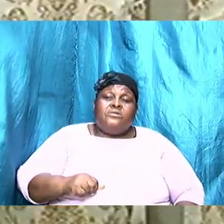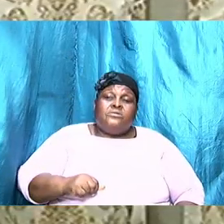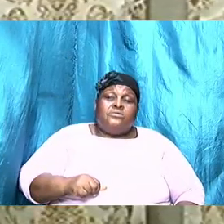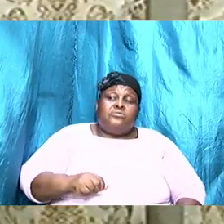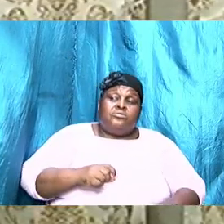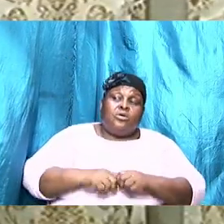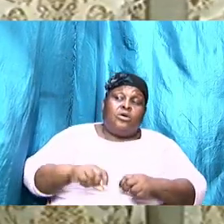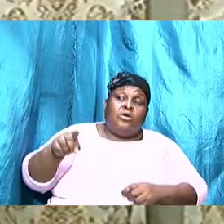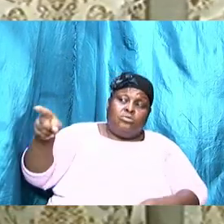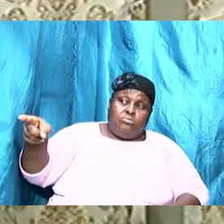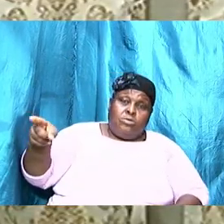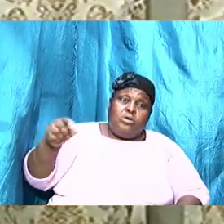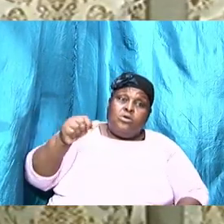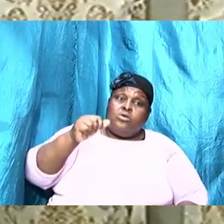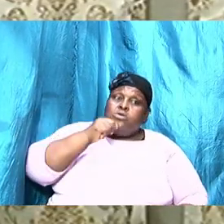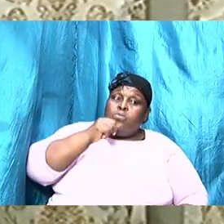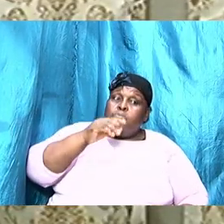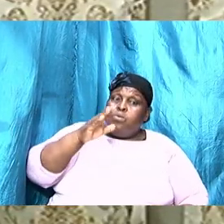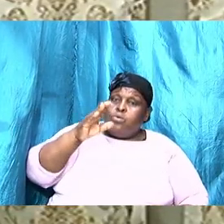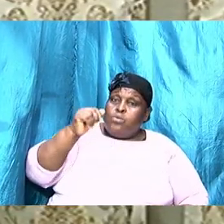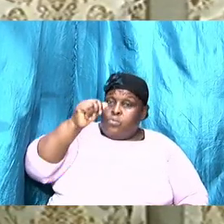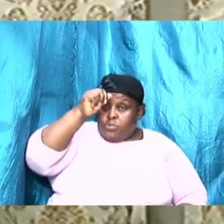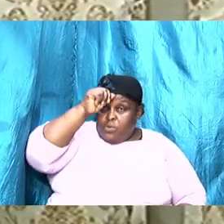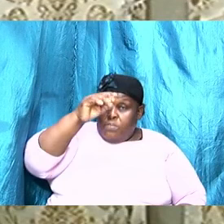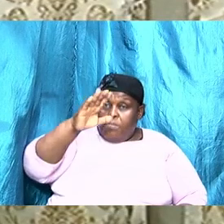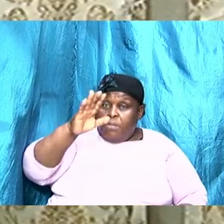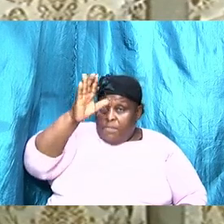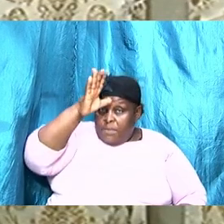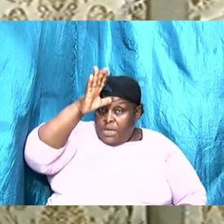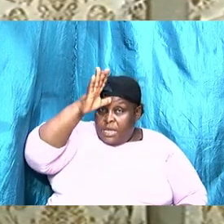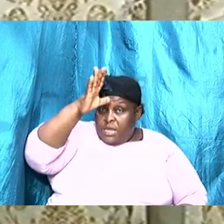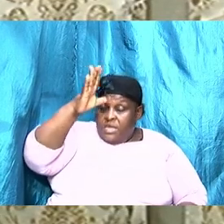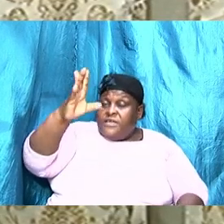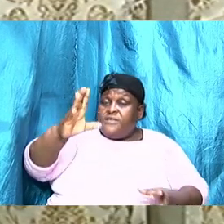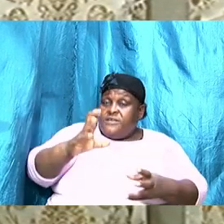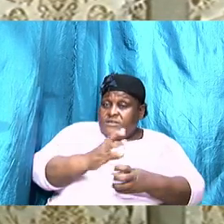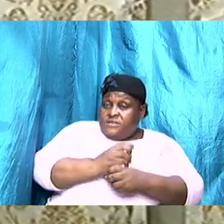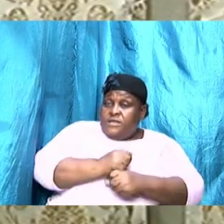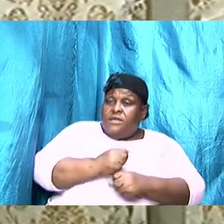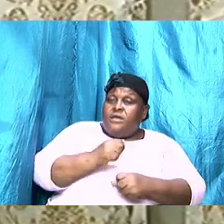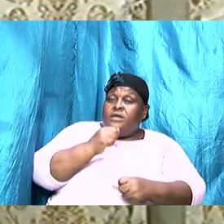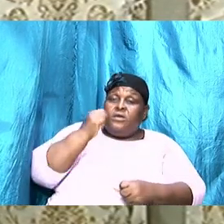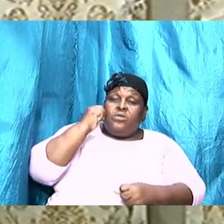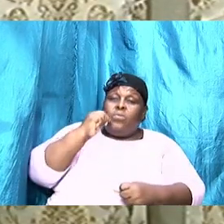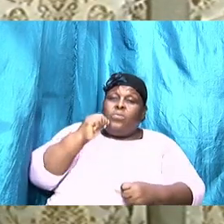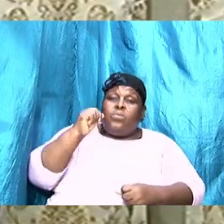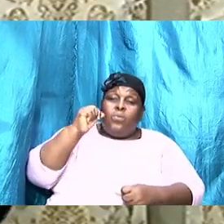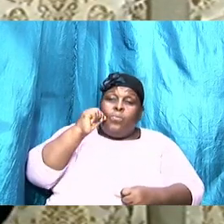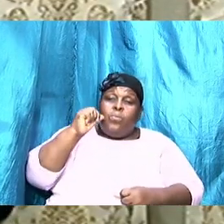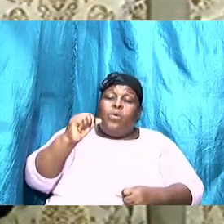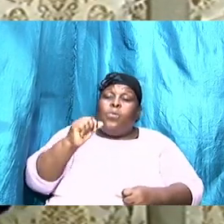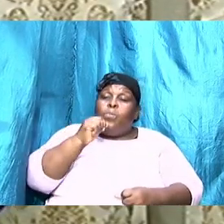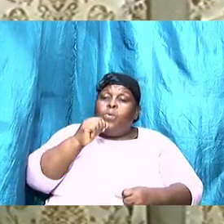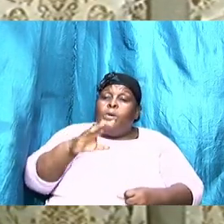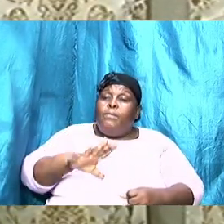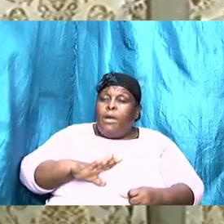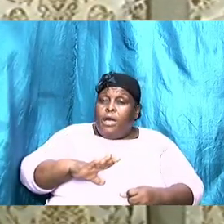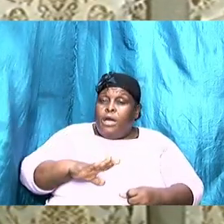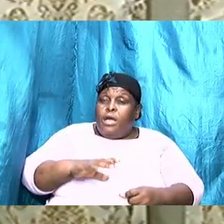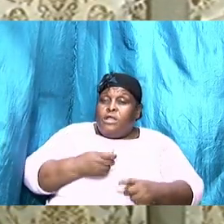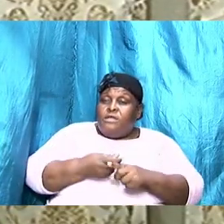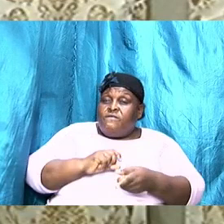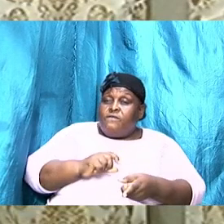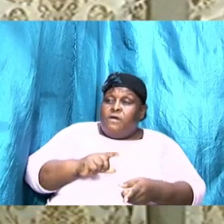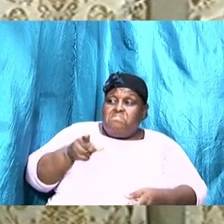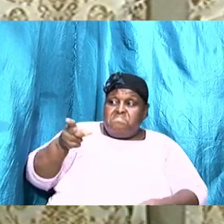source and he took her from her father and mother cleaving to her he now assumes